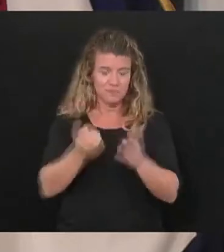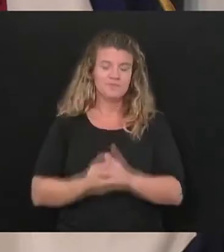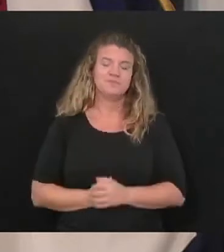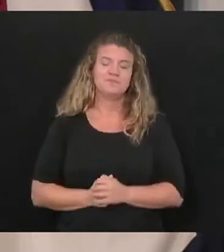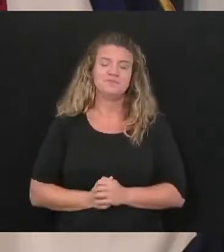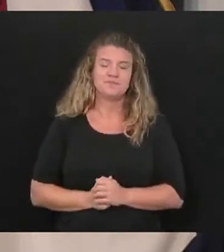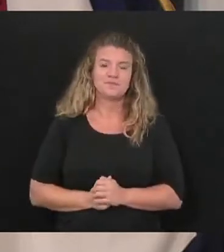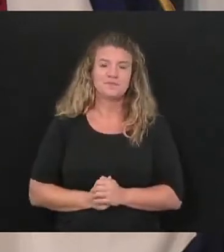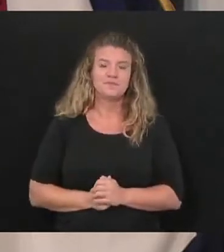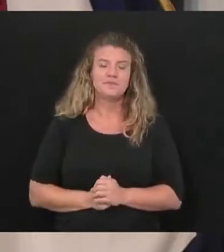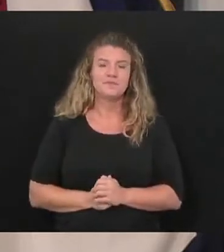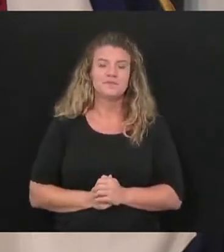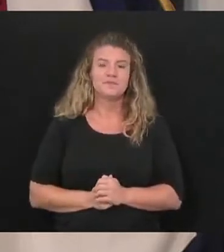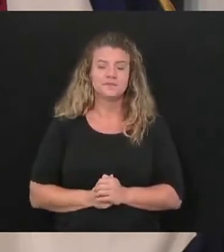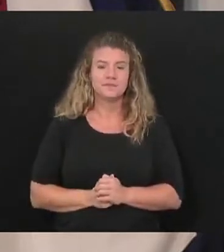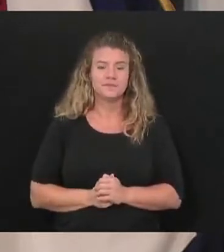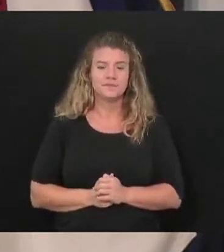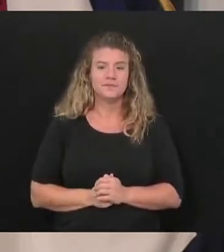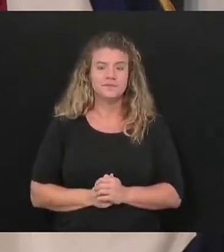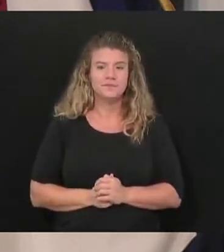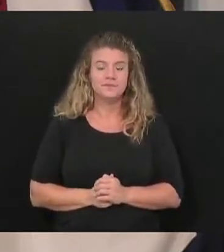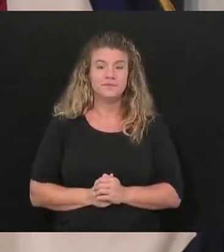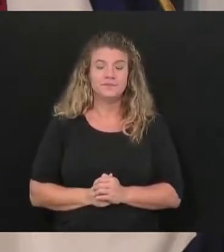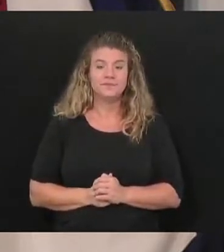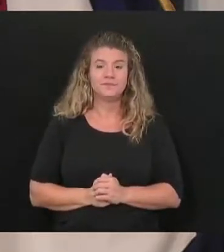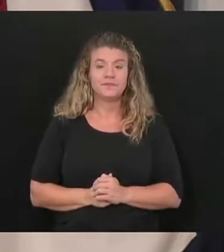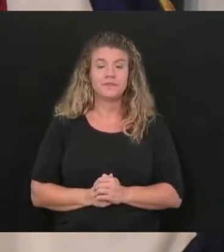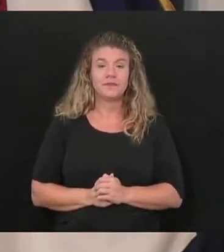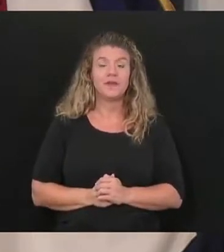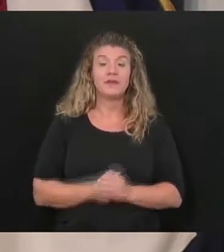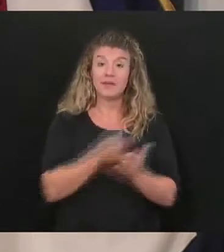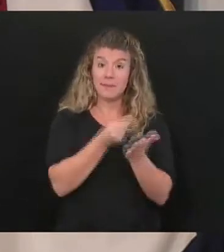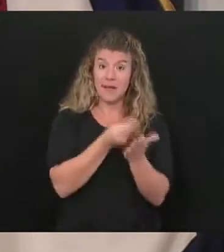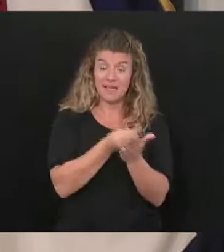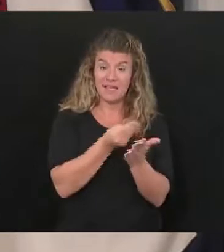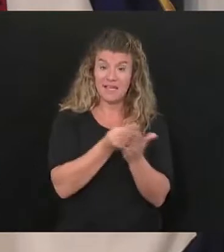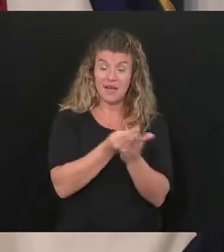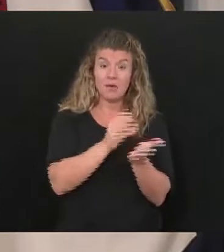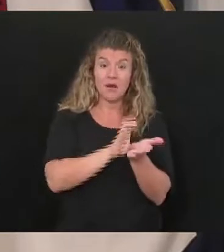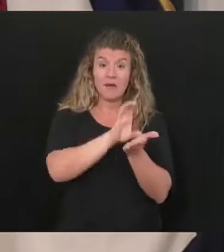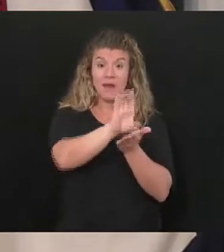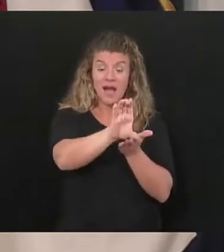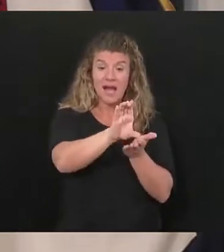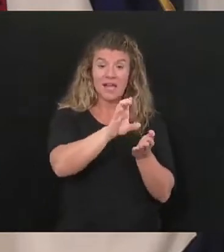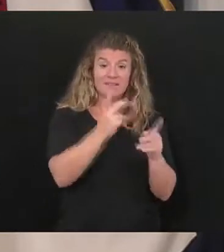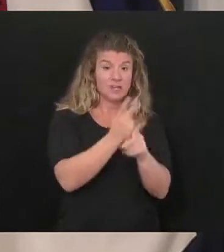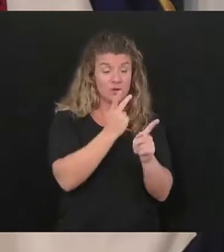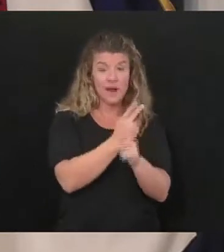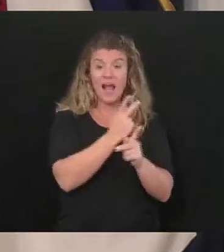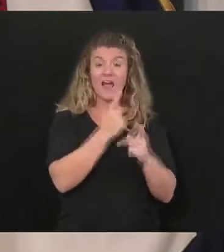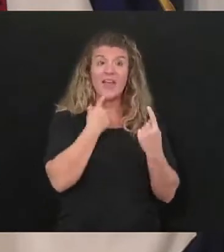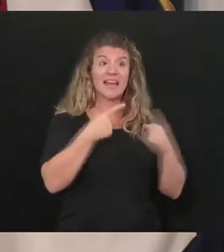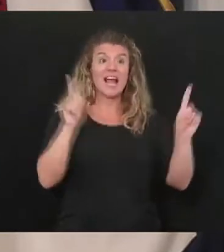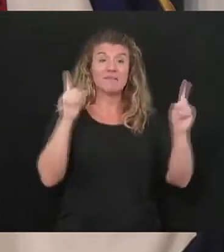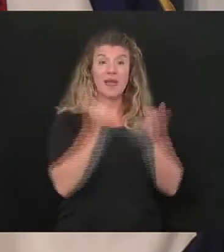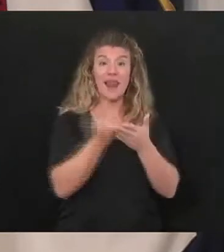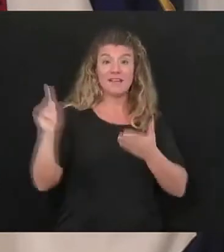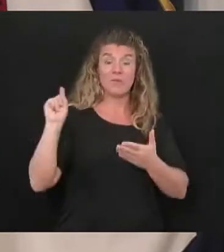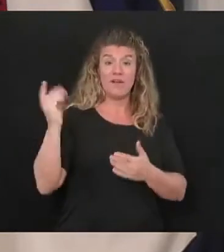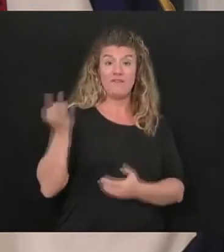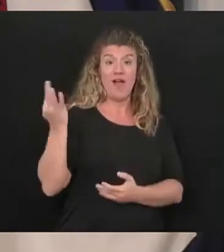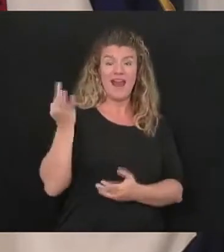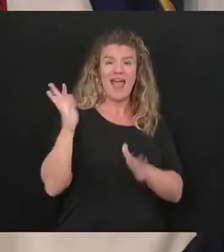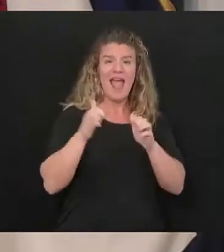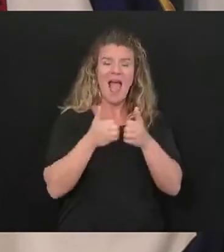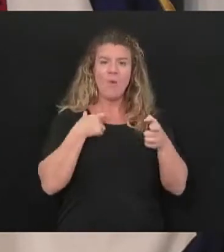As far as the monies that are going out in regard to last Friday's announcement of how we were going to